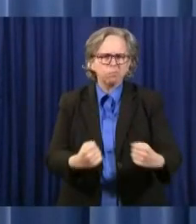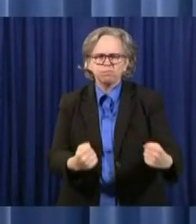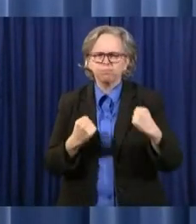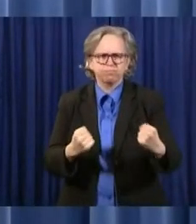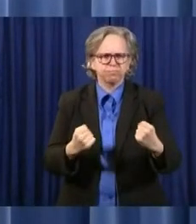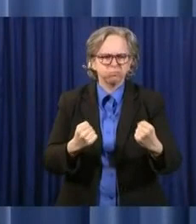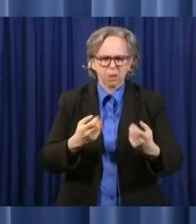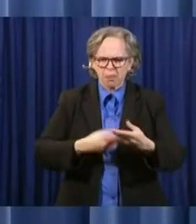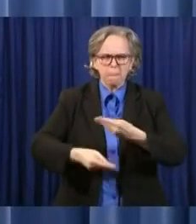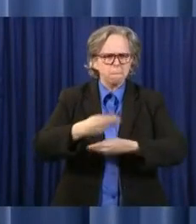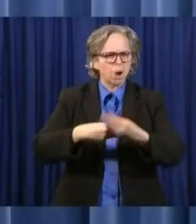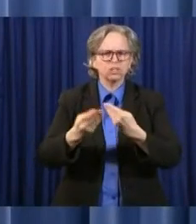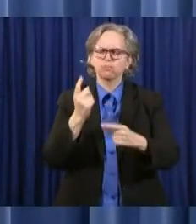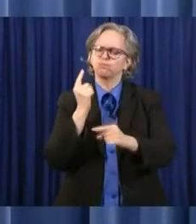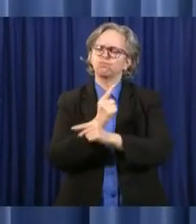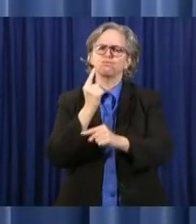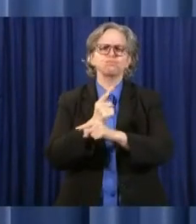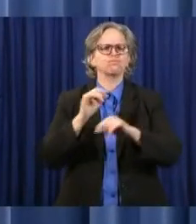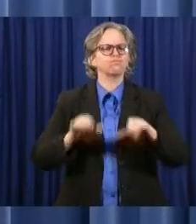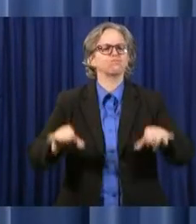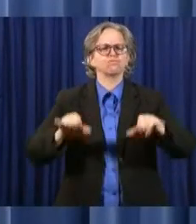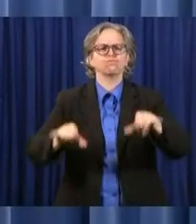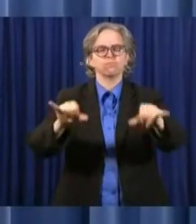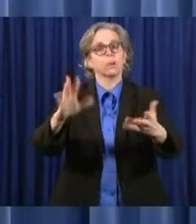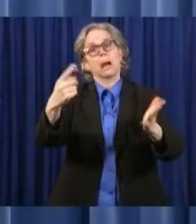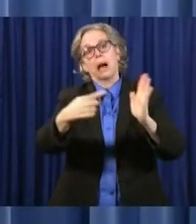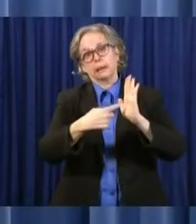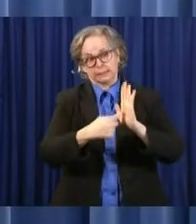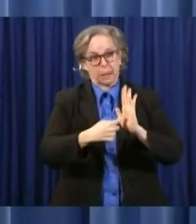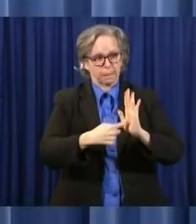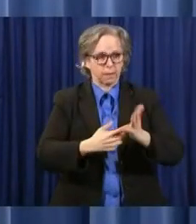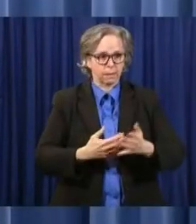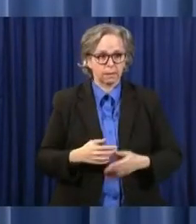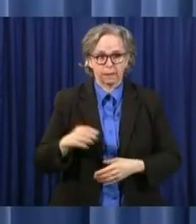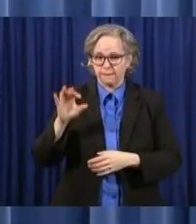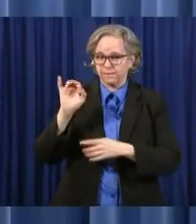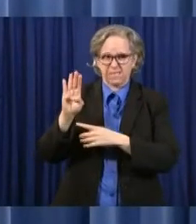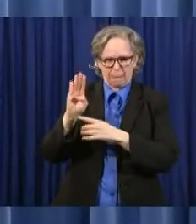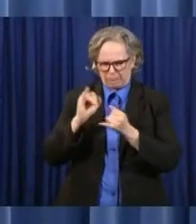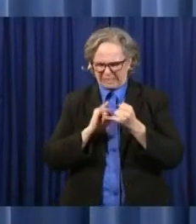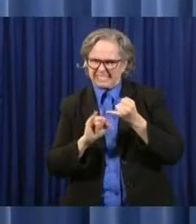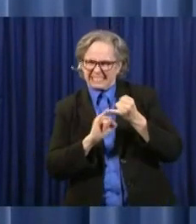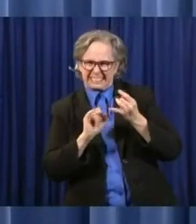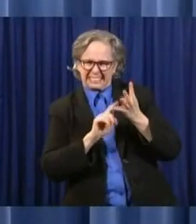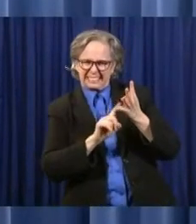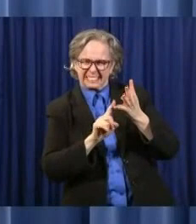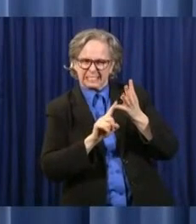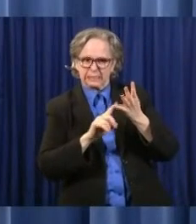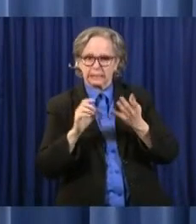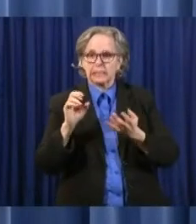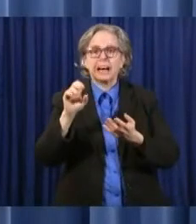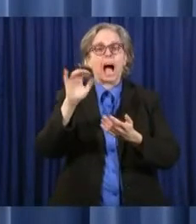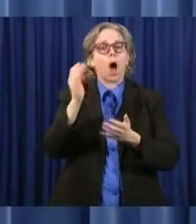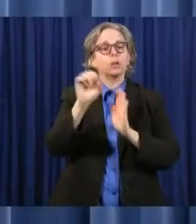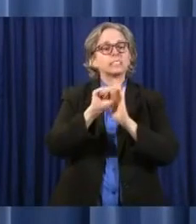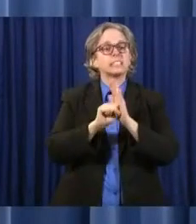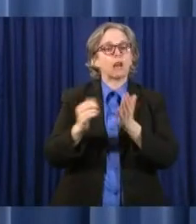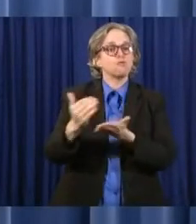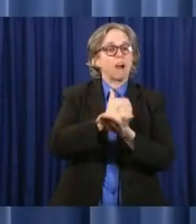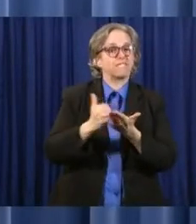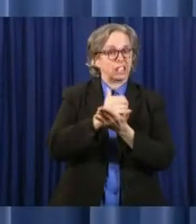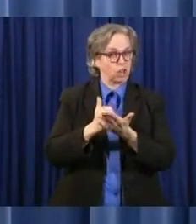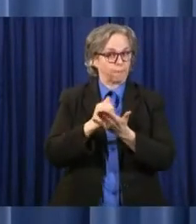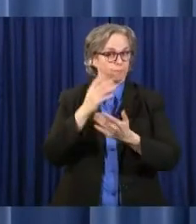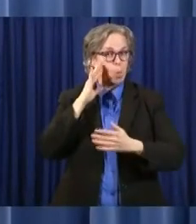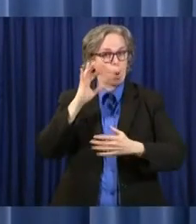For example, by the end of February, state revenues for the fiscal year up until